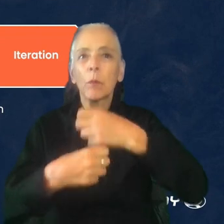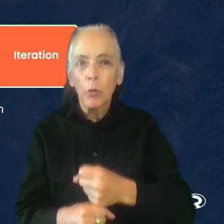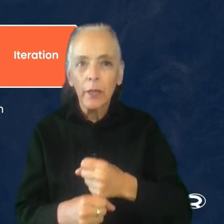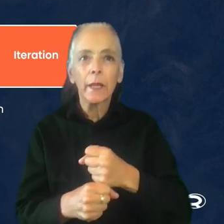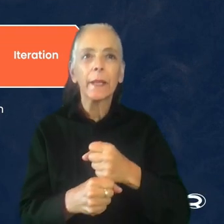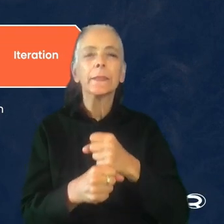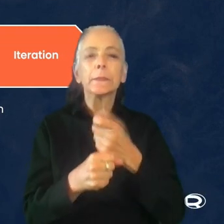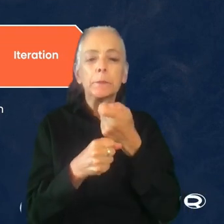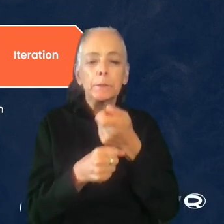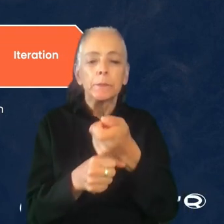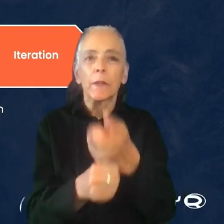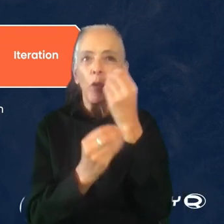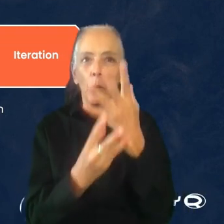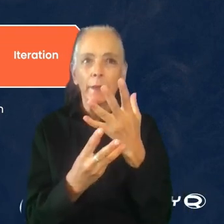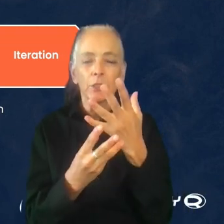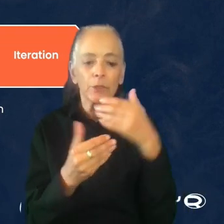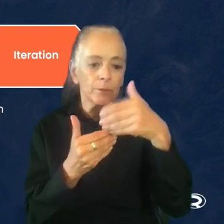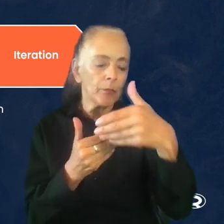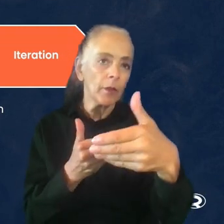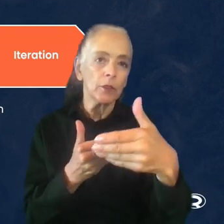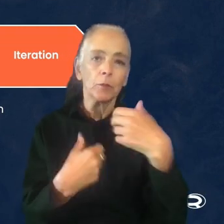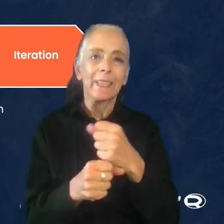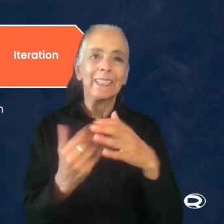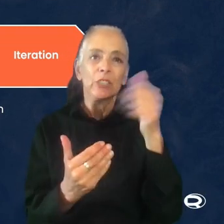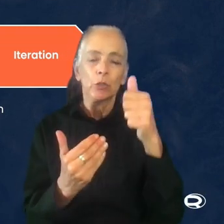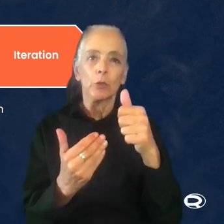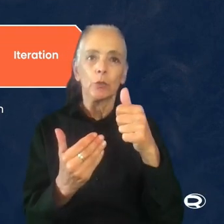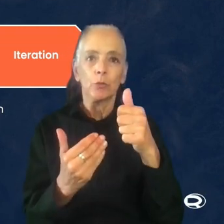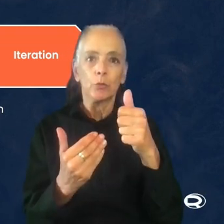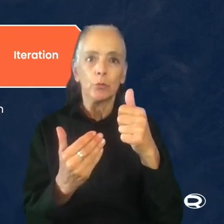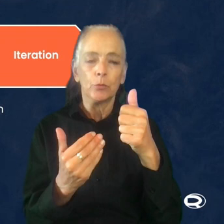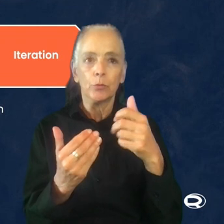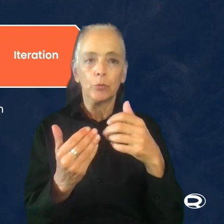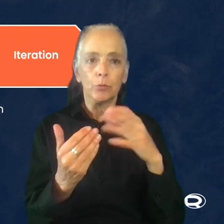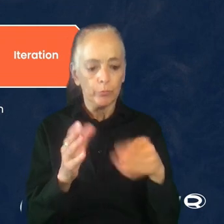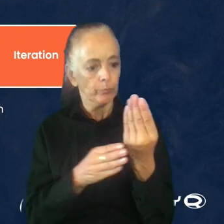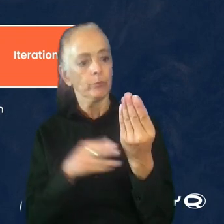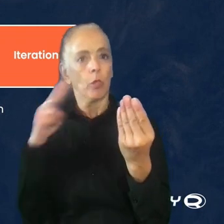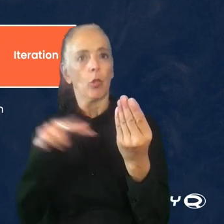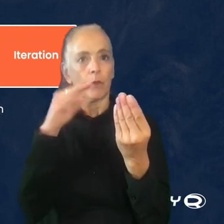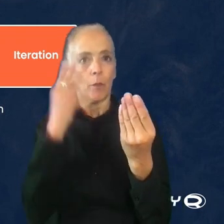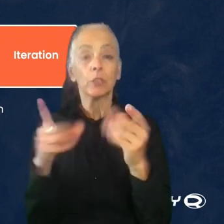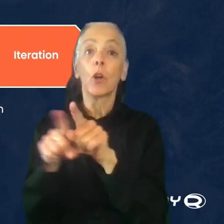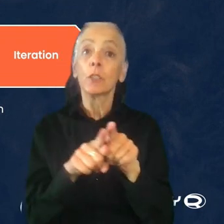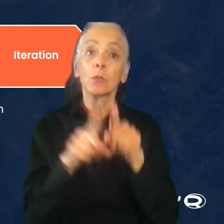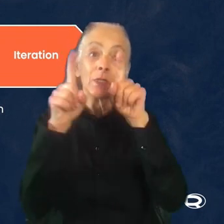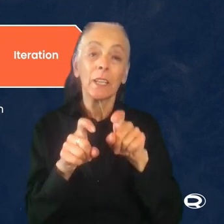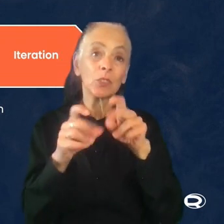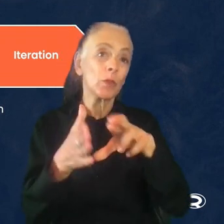-sized information to make it easier to pick out information. I've also started doing test reviews after each test,